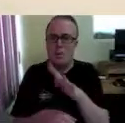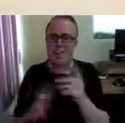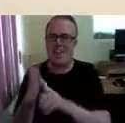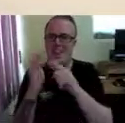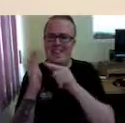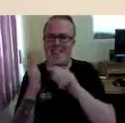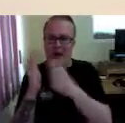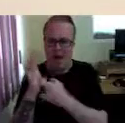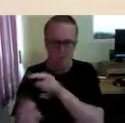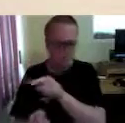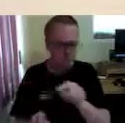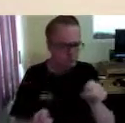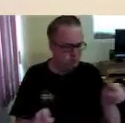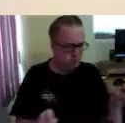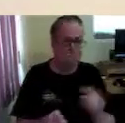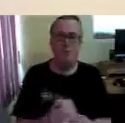time across the screen.